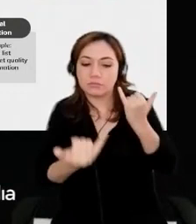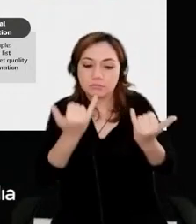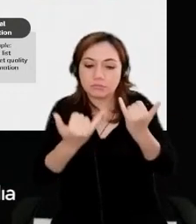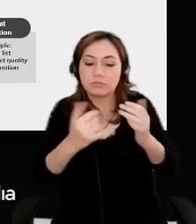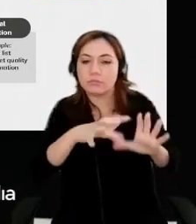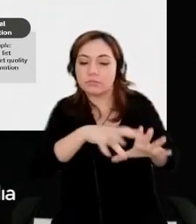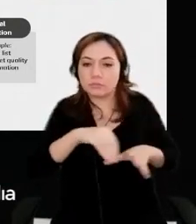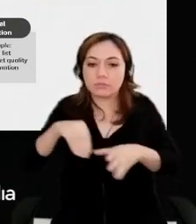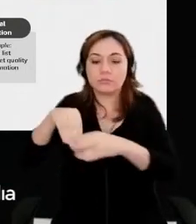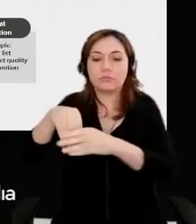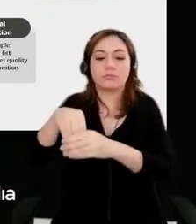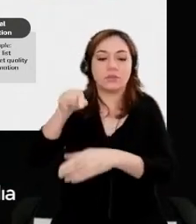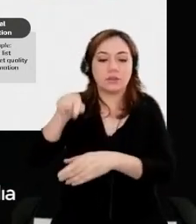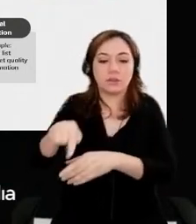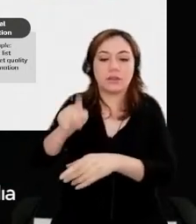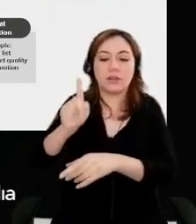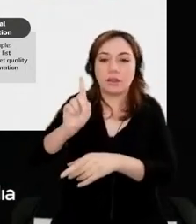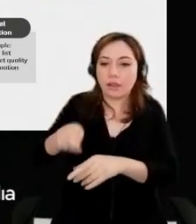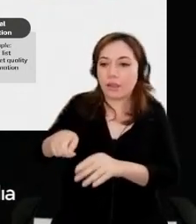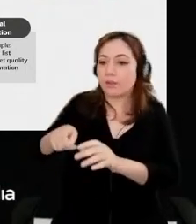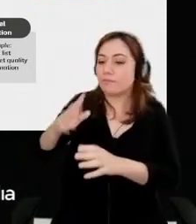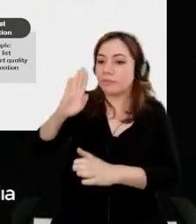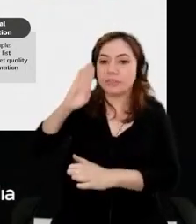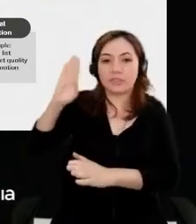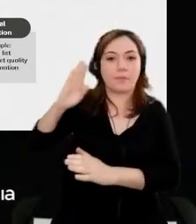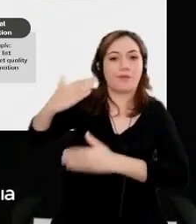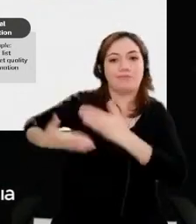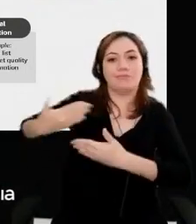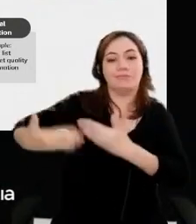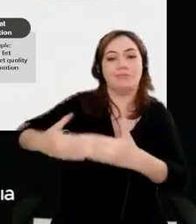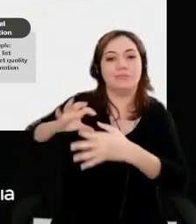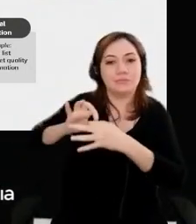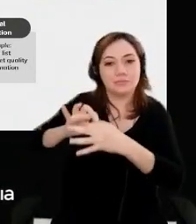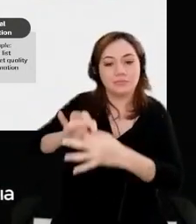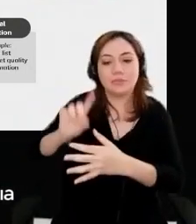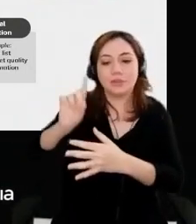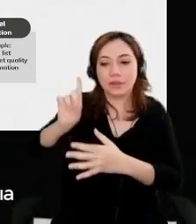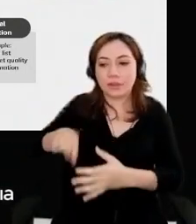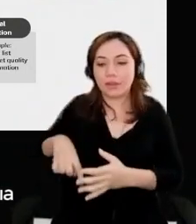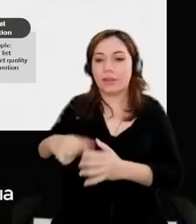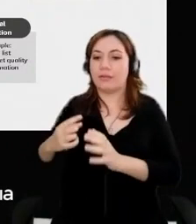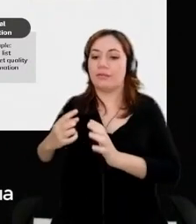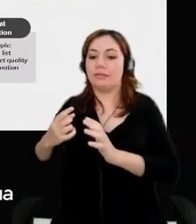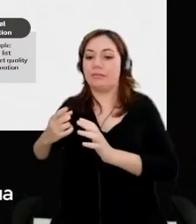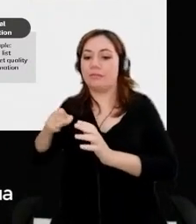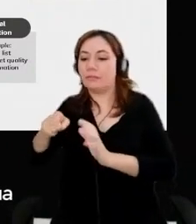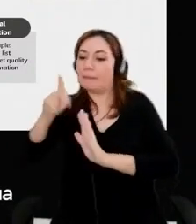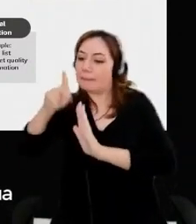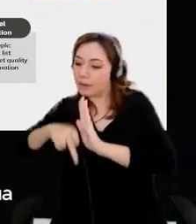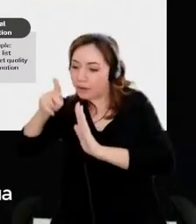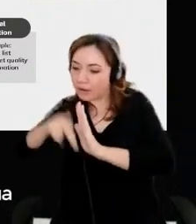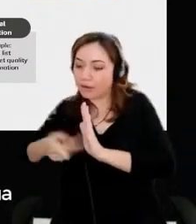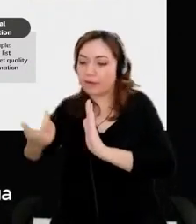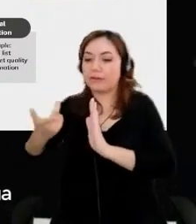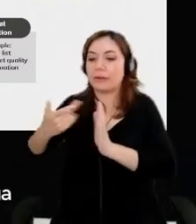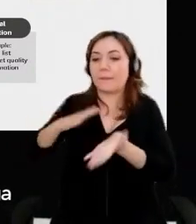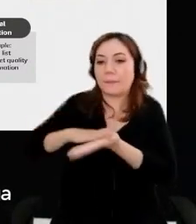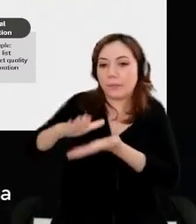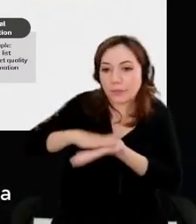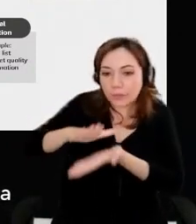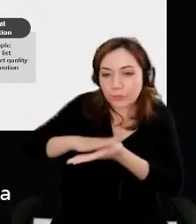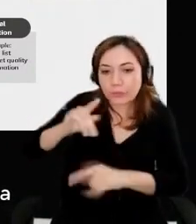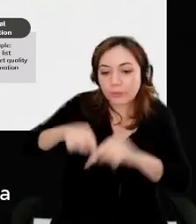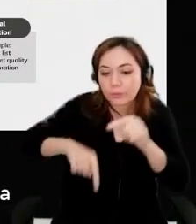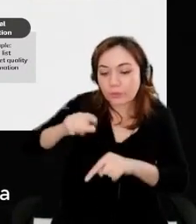from planning products, developing the products, doing the production of the products, the sales,